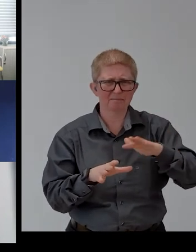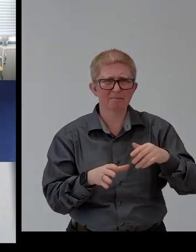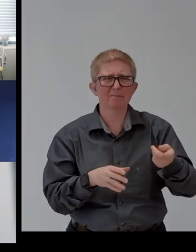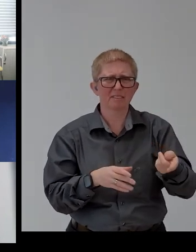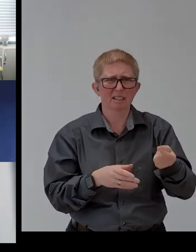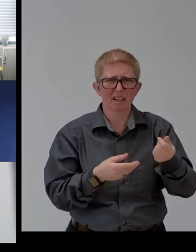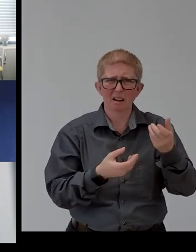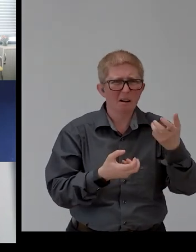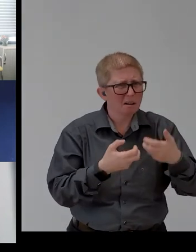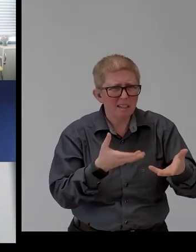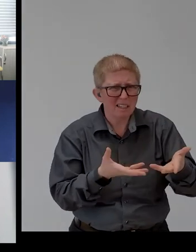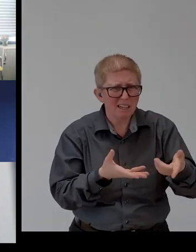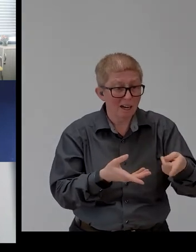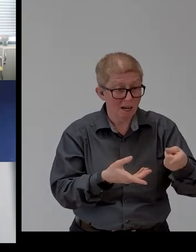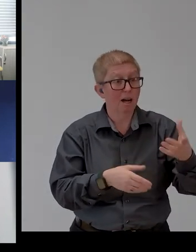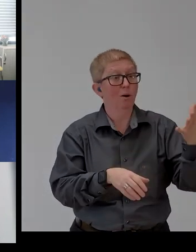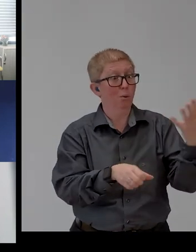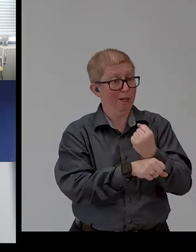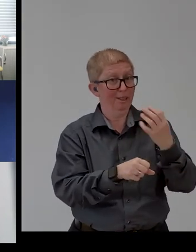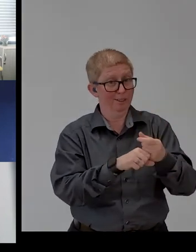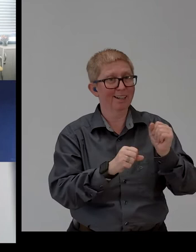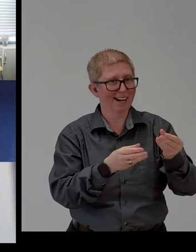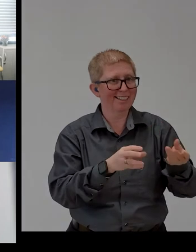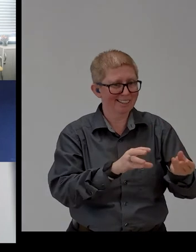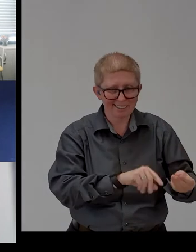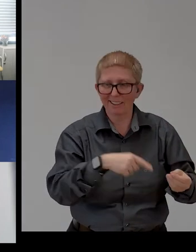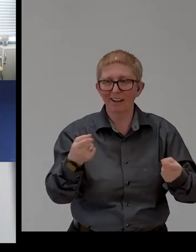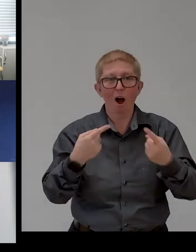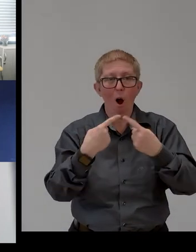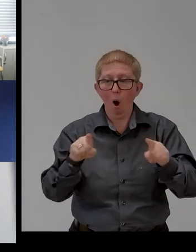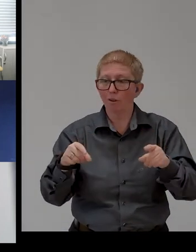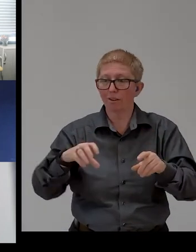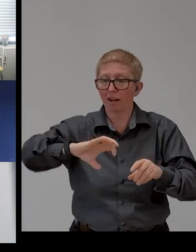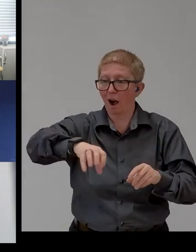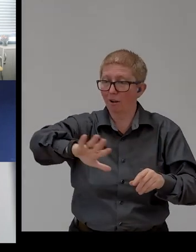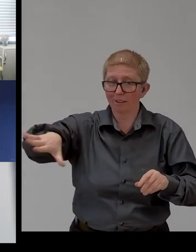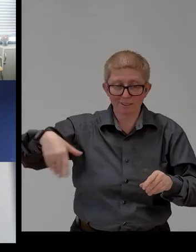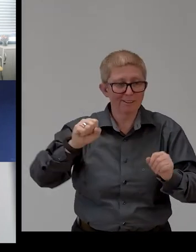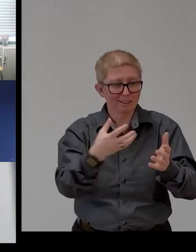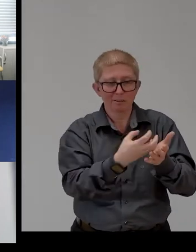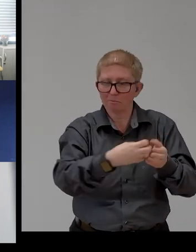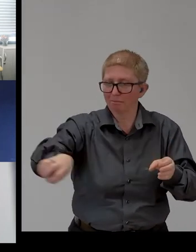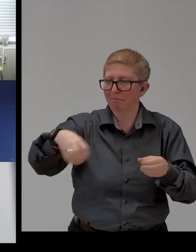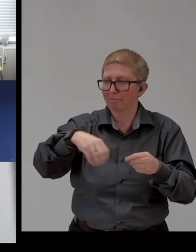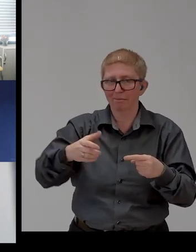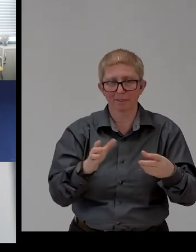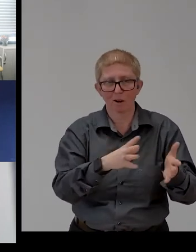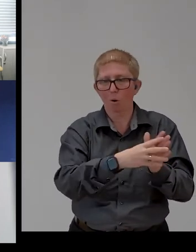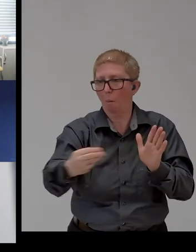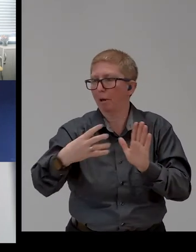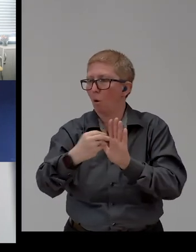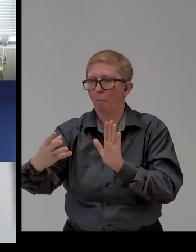this success across the world. And once again, such recognition gives us motivation